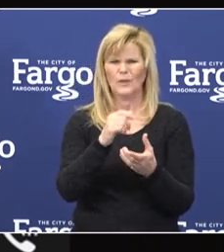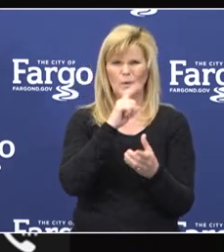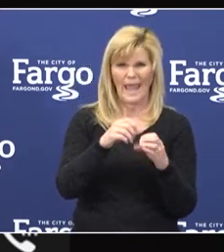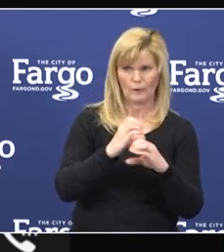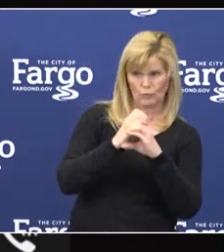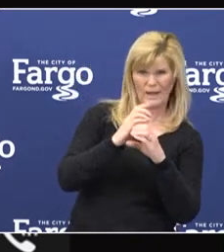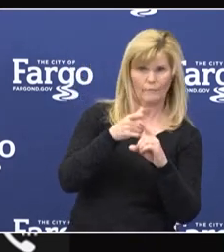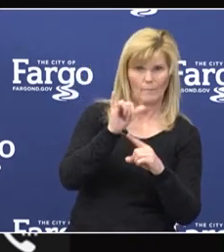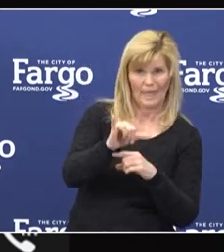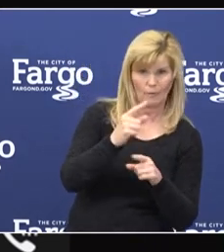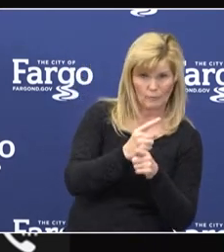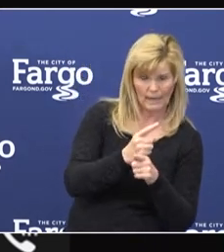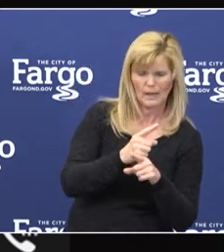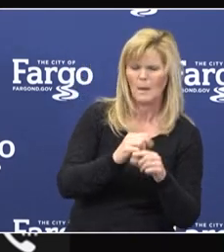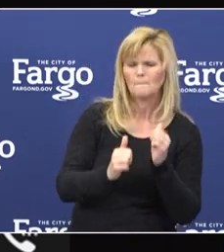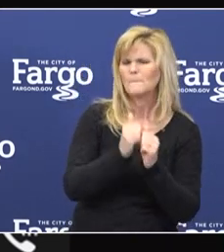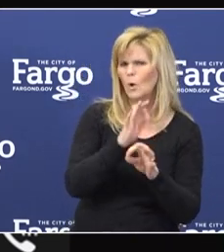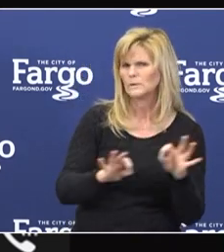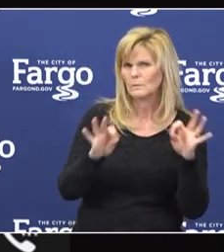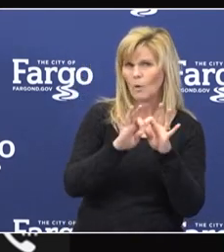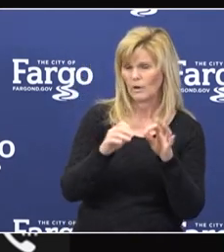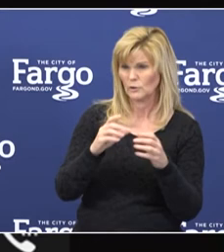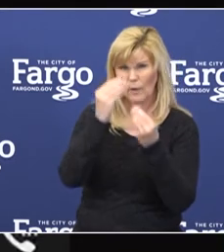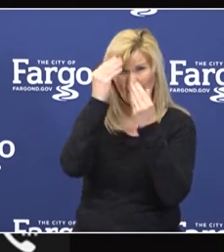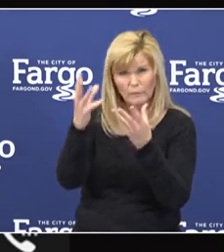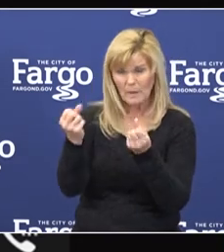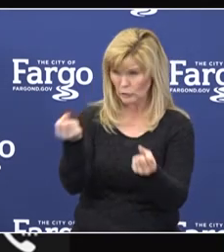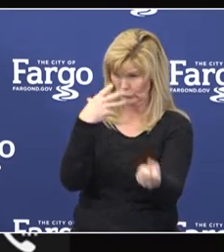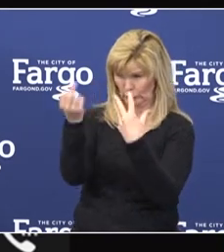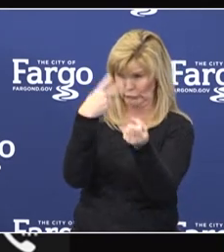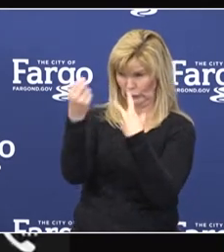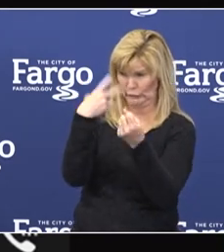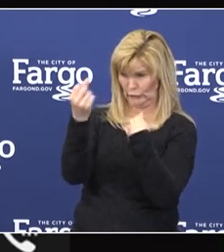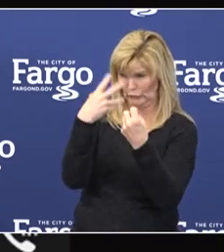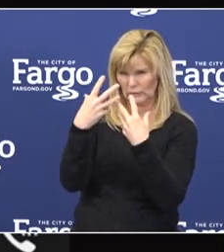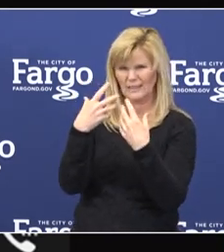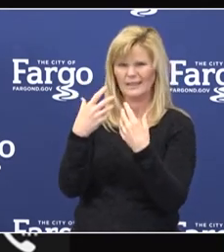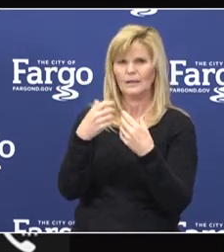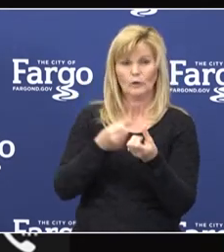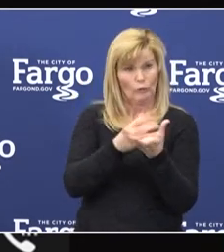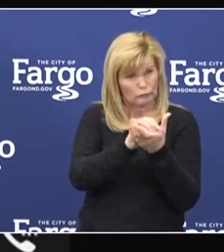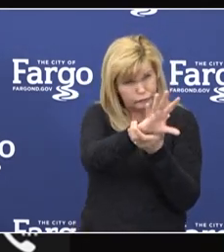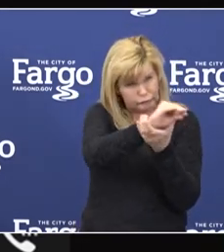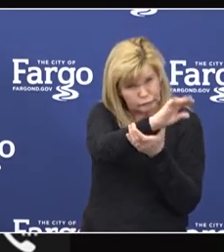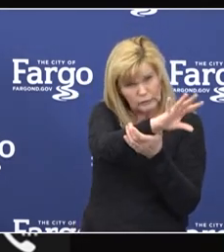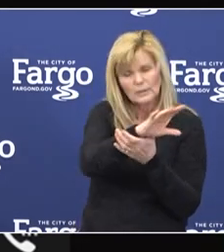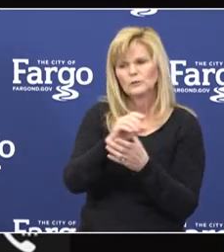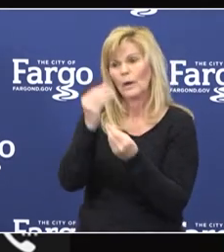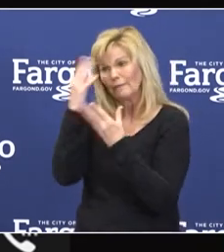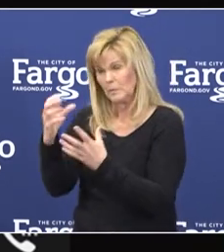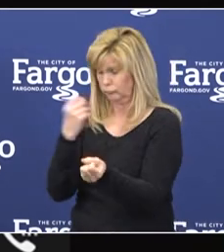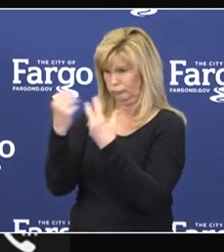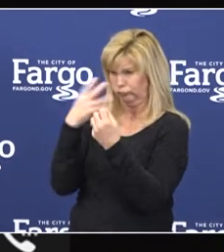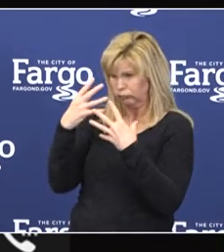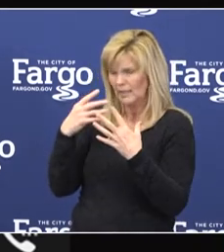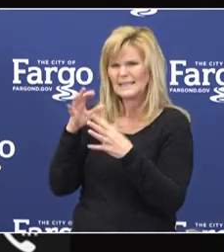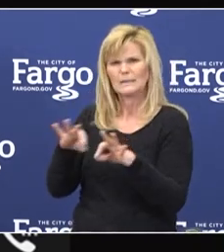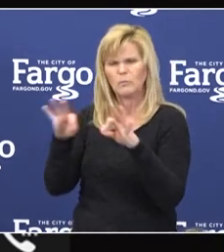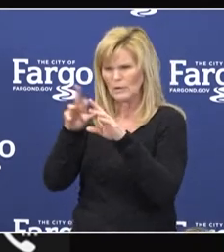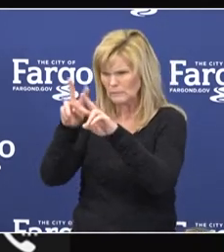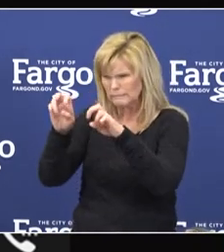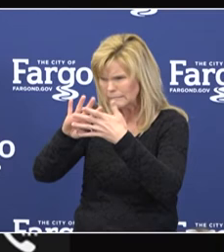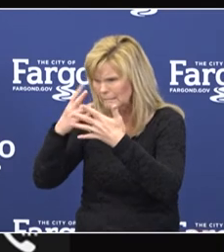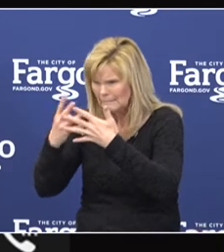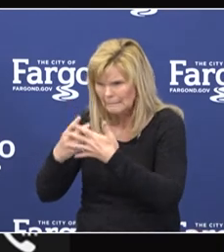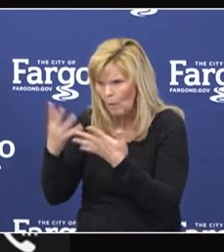The most important part of Desi's message today is that 72% of those testing positive have been